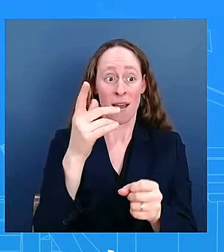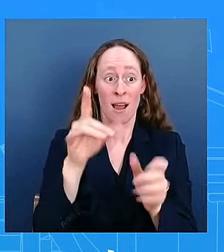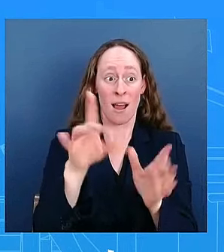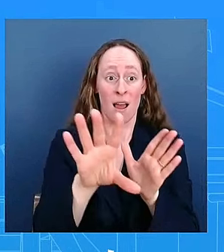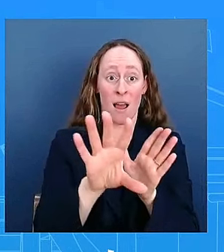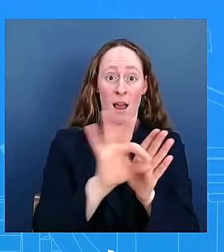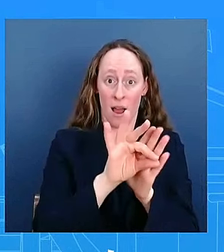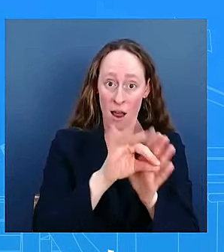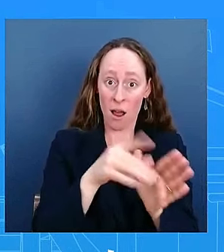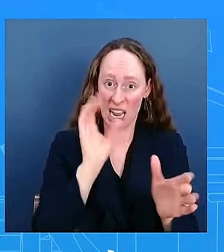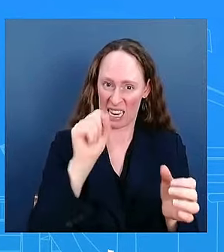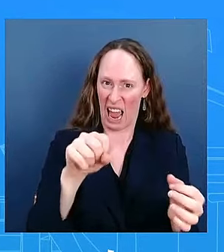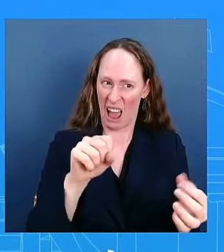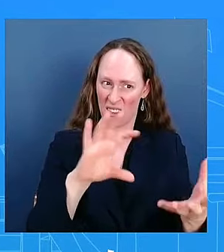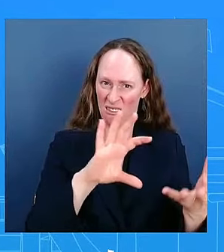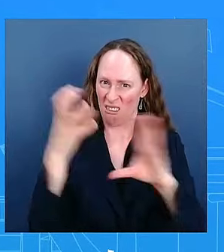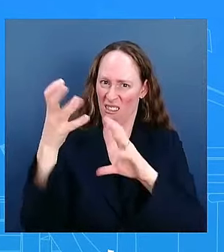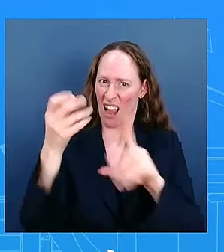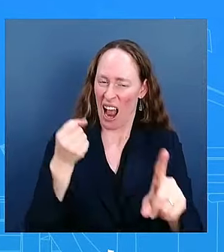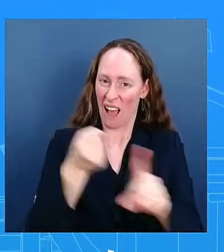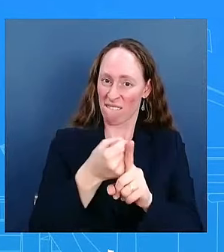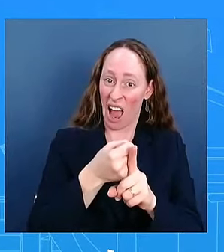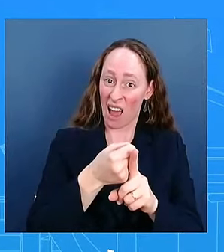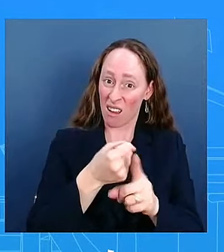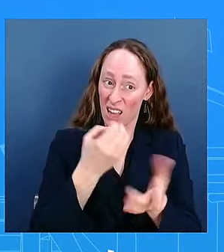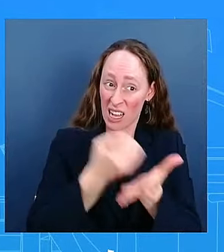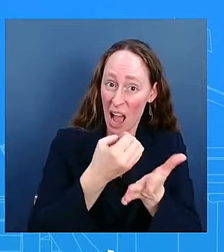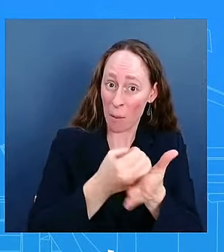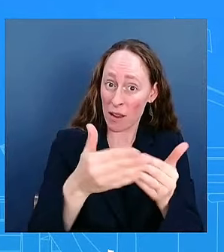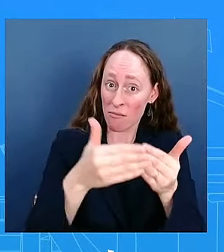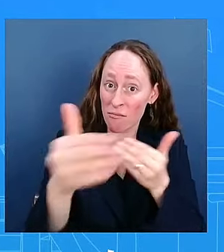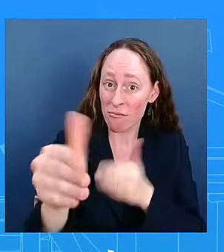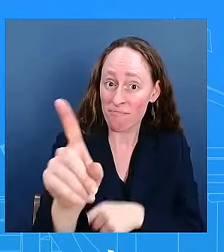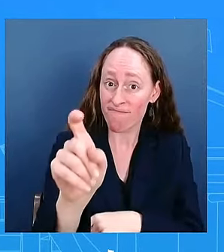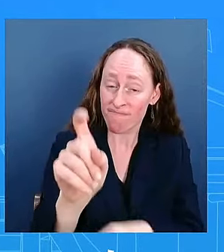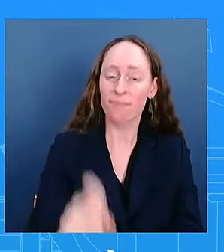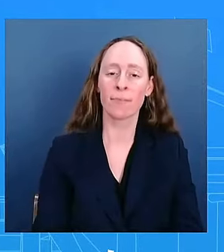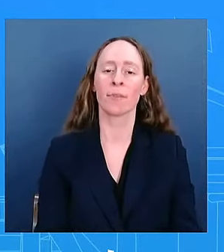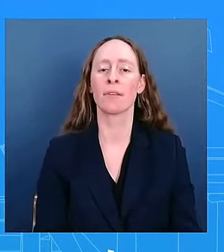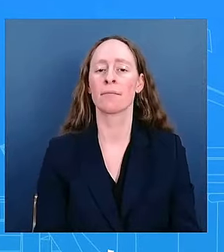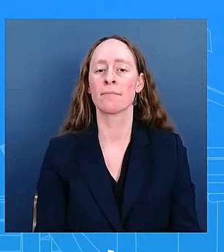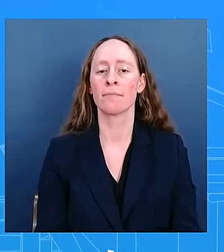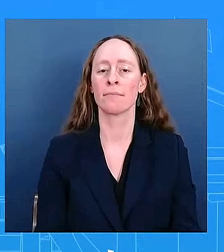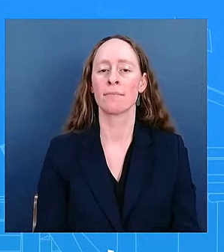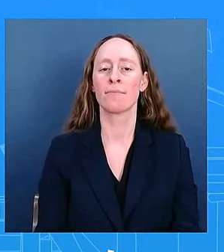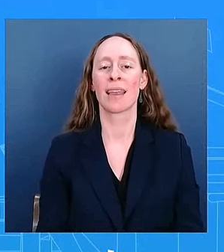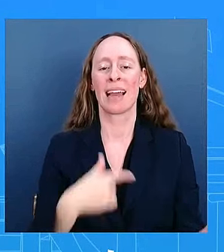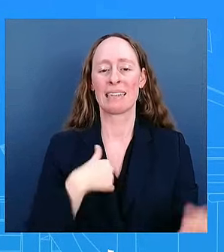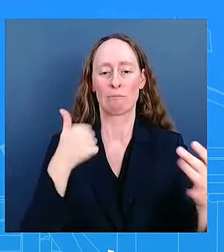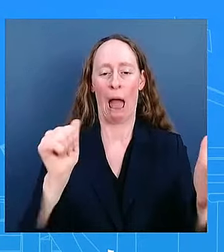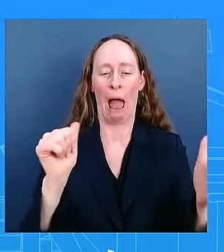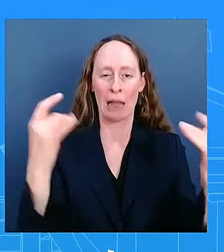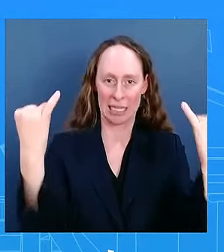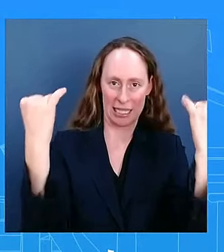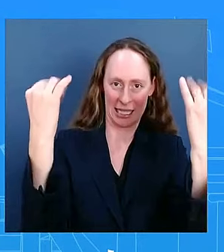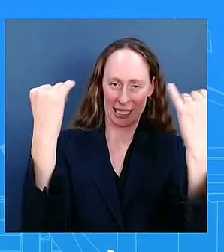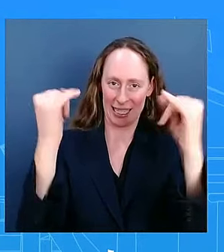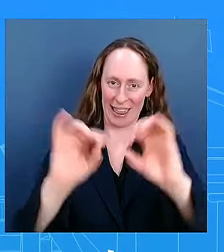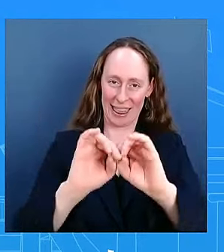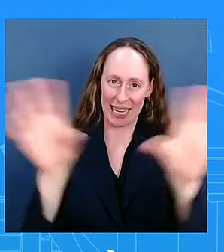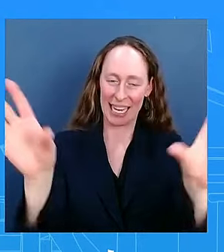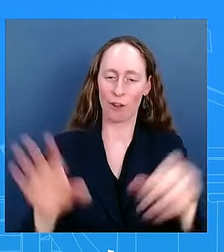speak english but the arcane way is um and feel free to go ahead and test this i believe that if you put